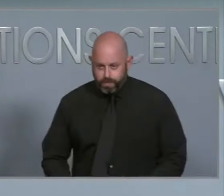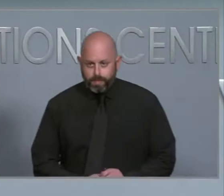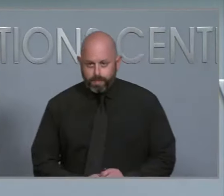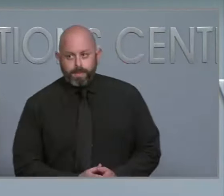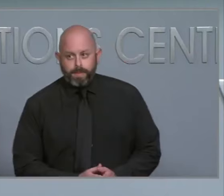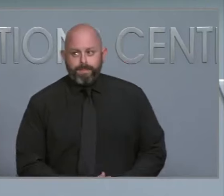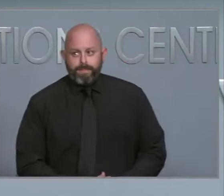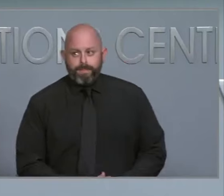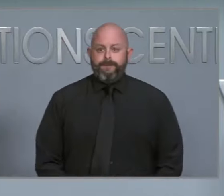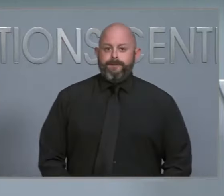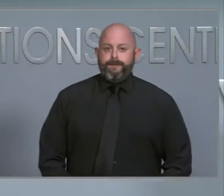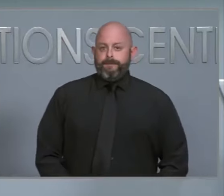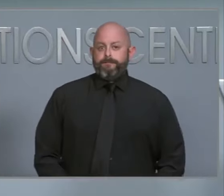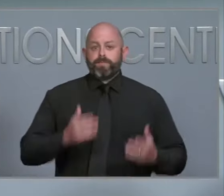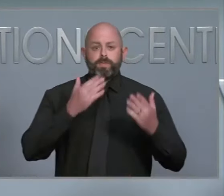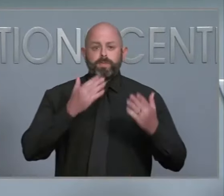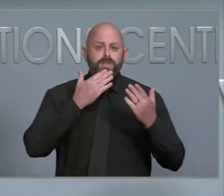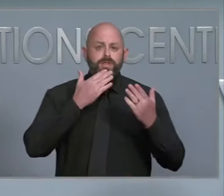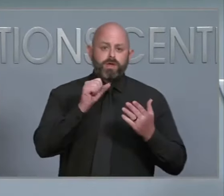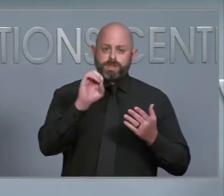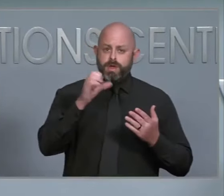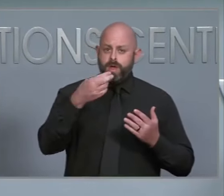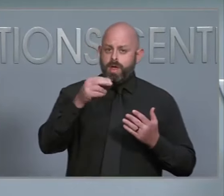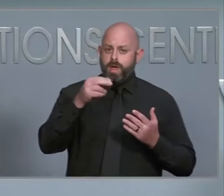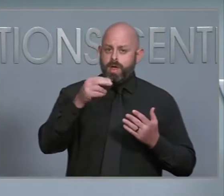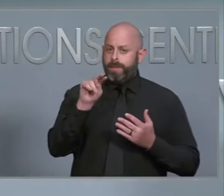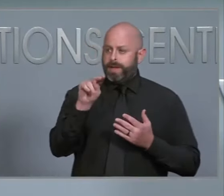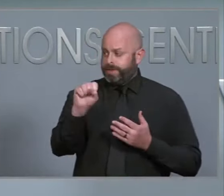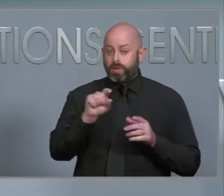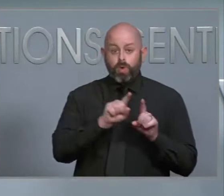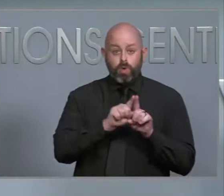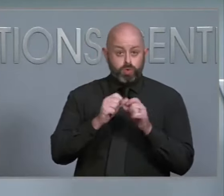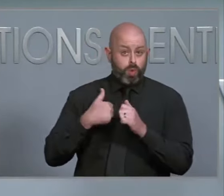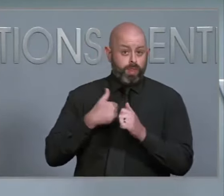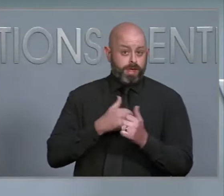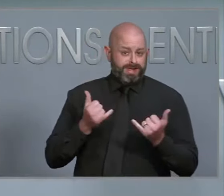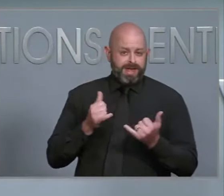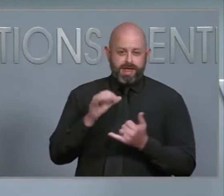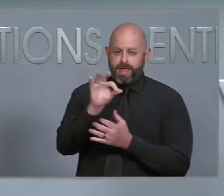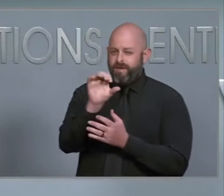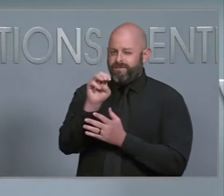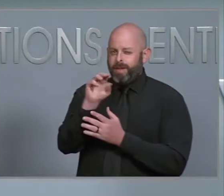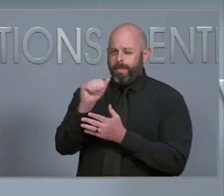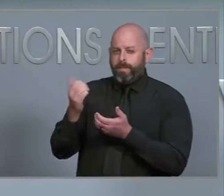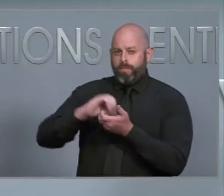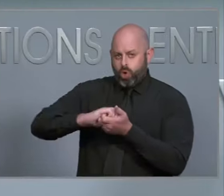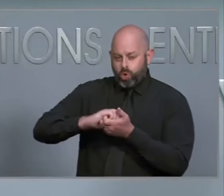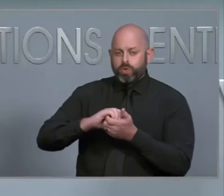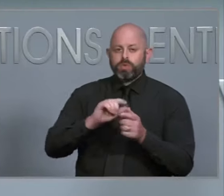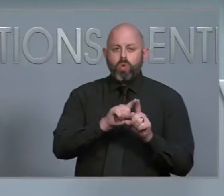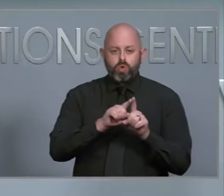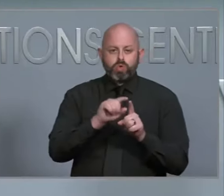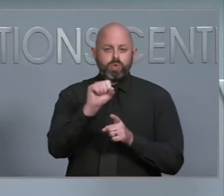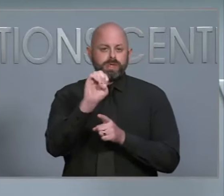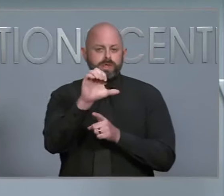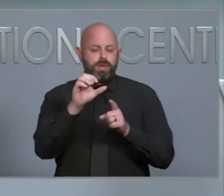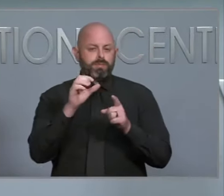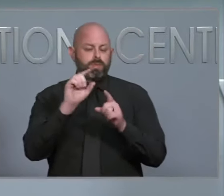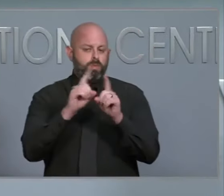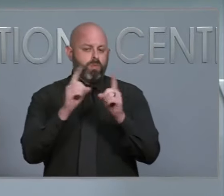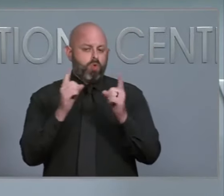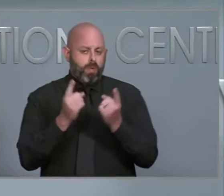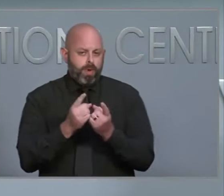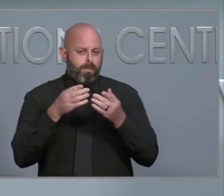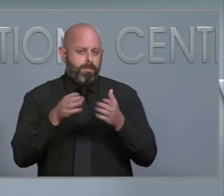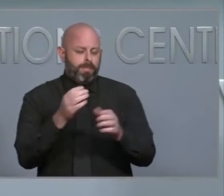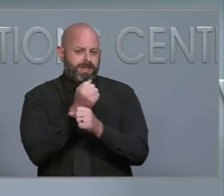Thank you, Secretary Hopkins. We also have with us today our FEMA partners and our Secretary of Department of Public Safety, Eddie Buffalo. We'll